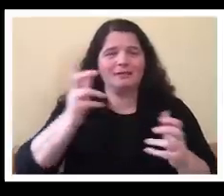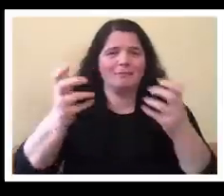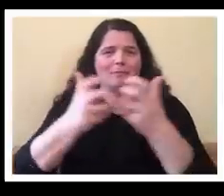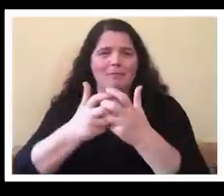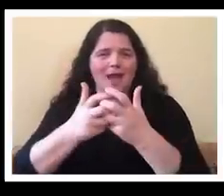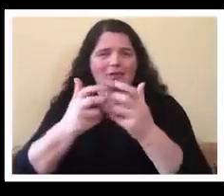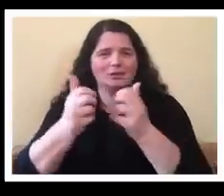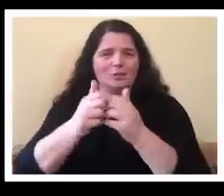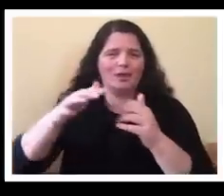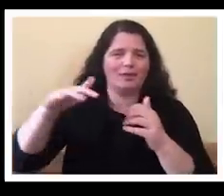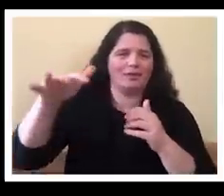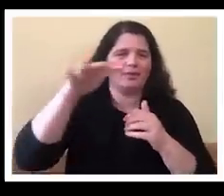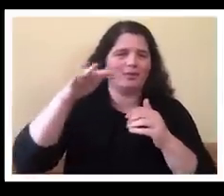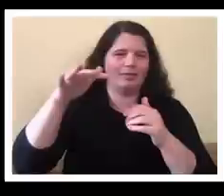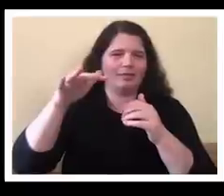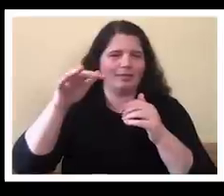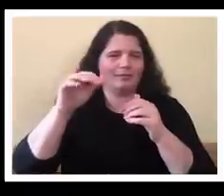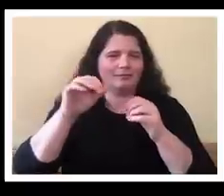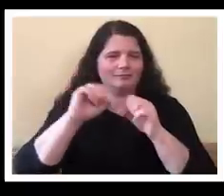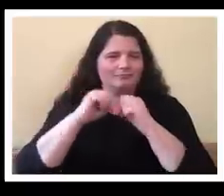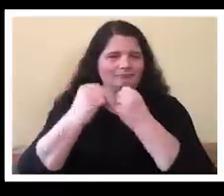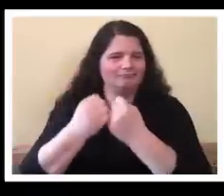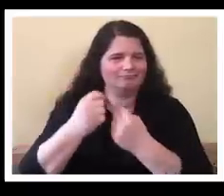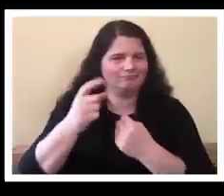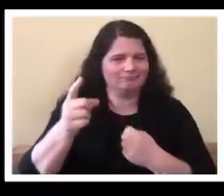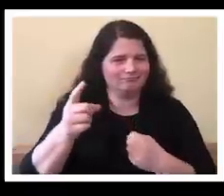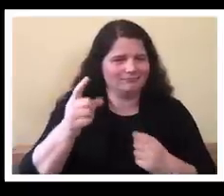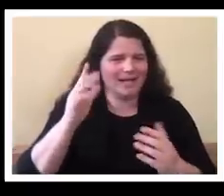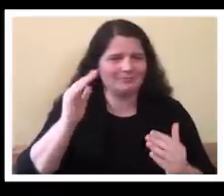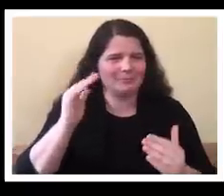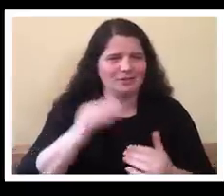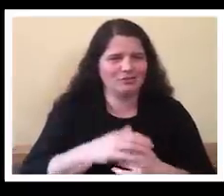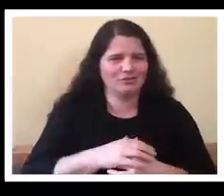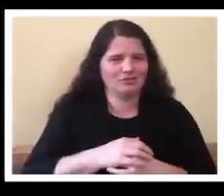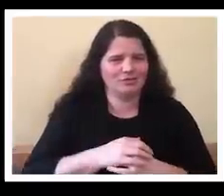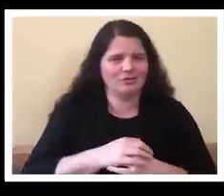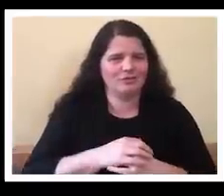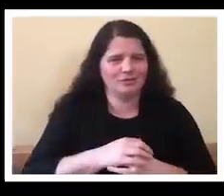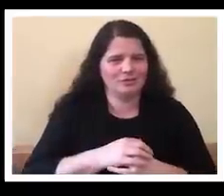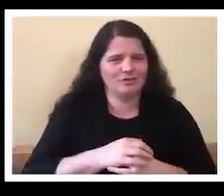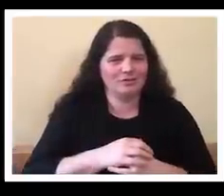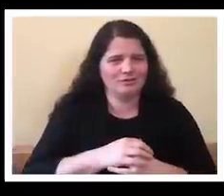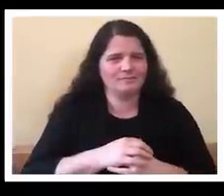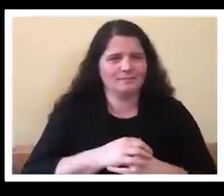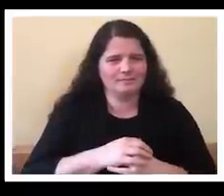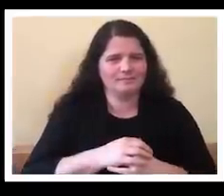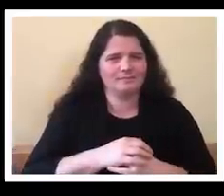movements going on